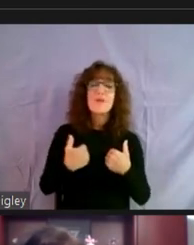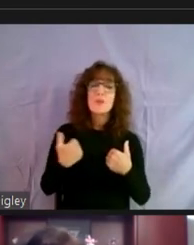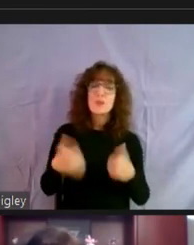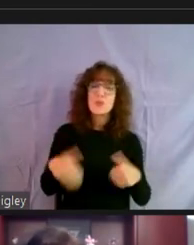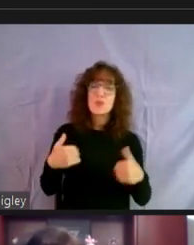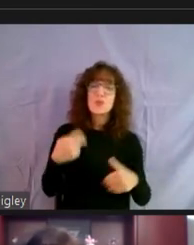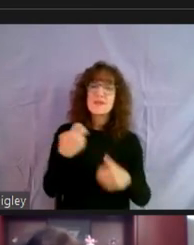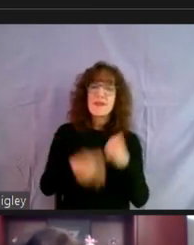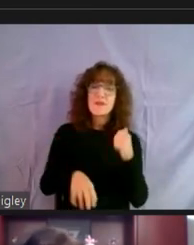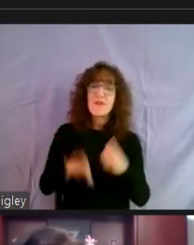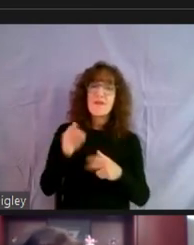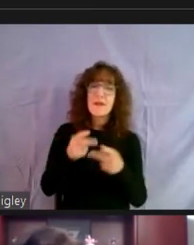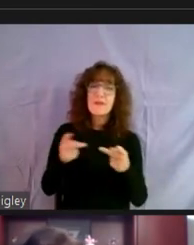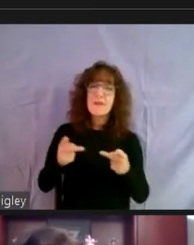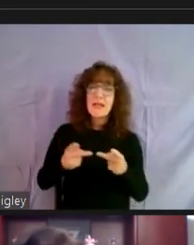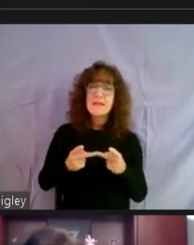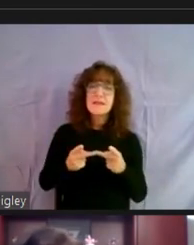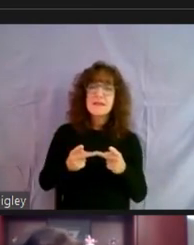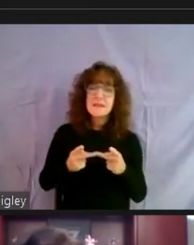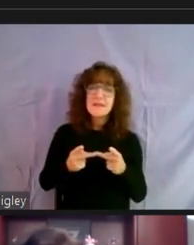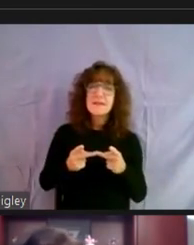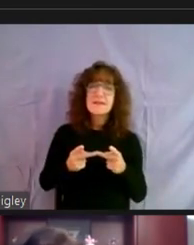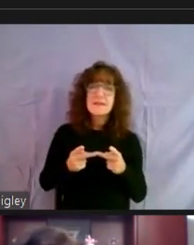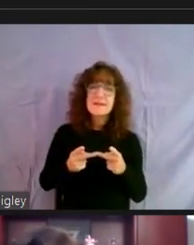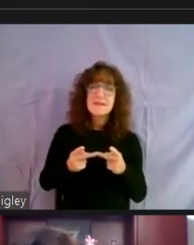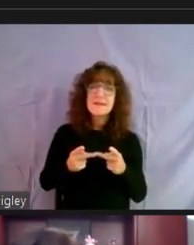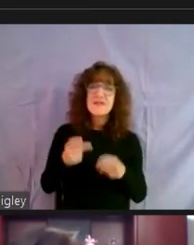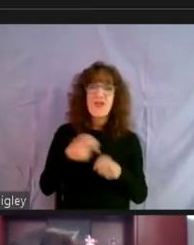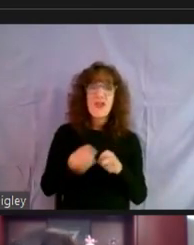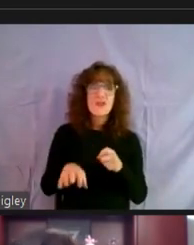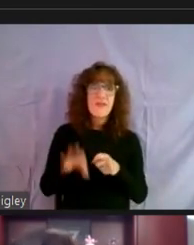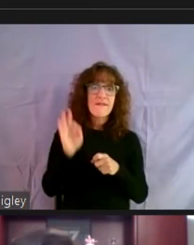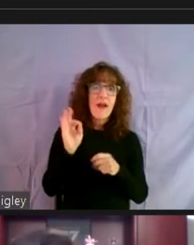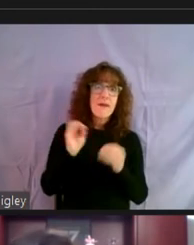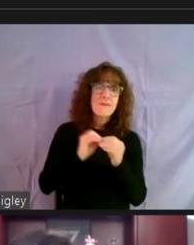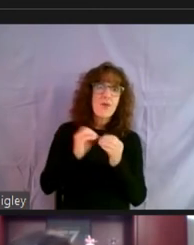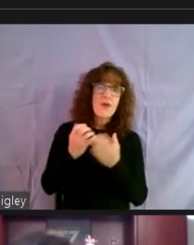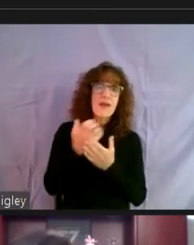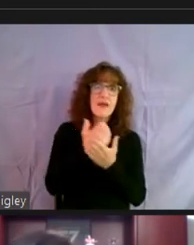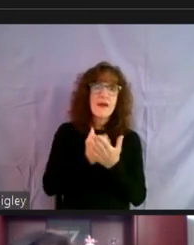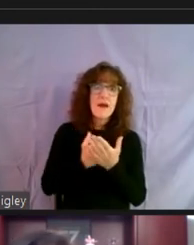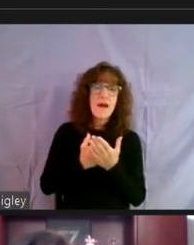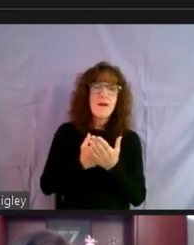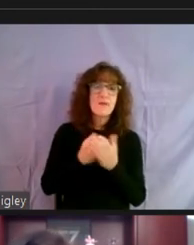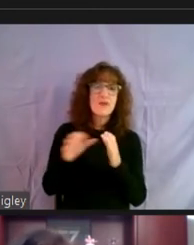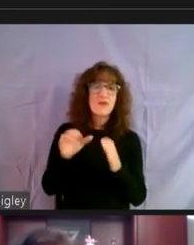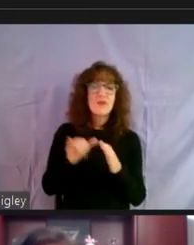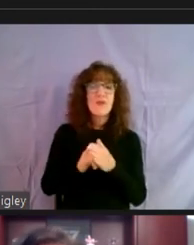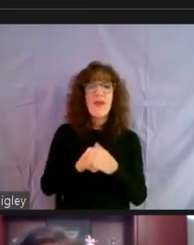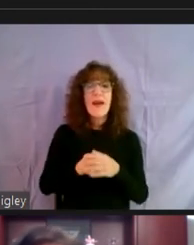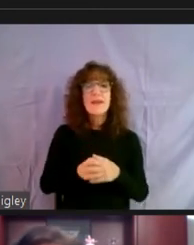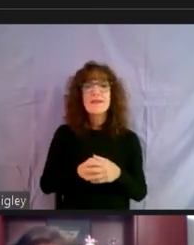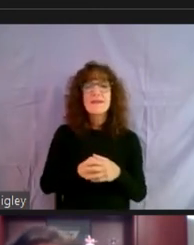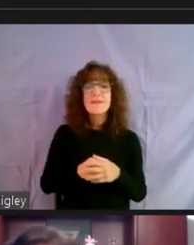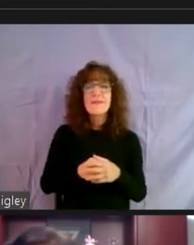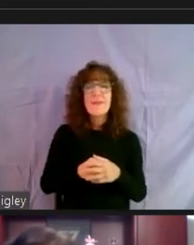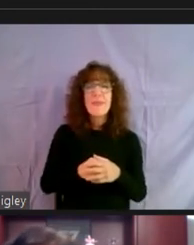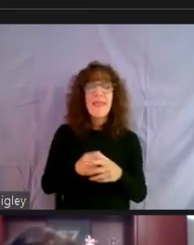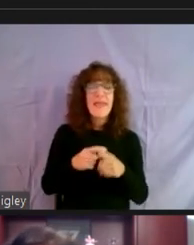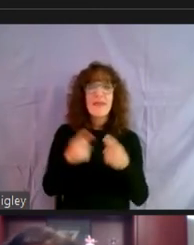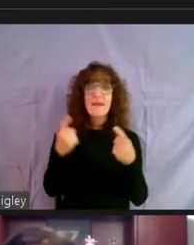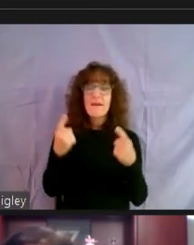to find a place, um, and, and hard to find that extra income to be able to do that. Um, so then this came along